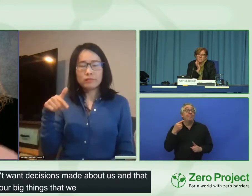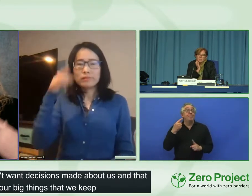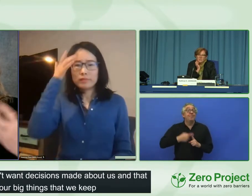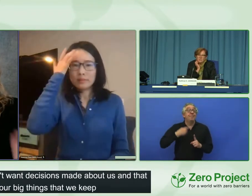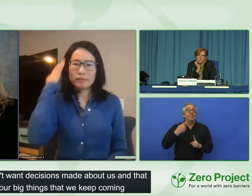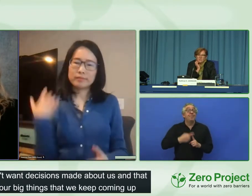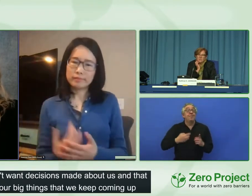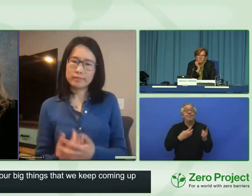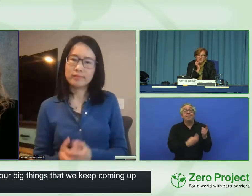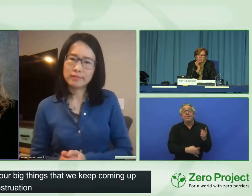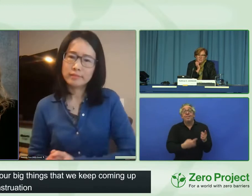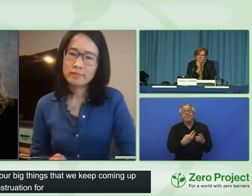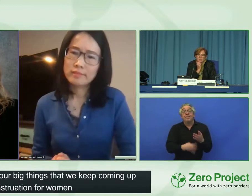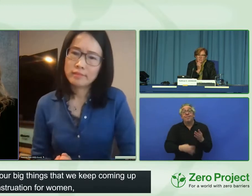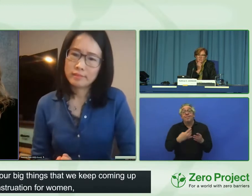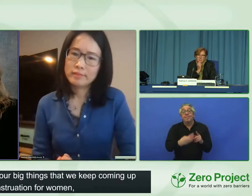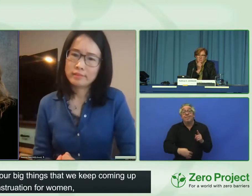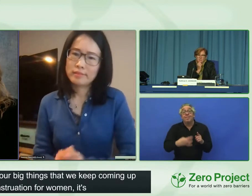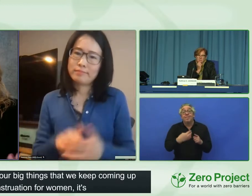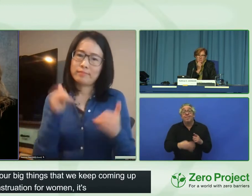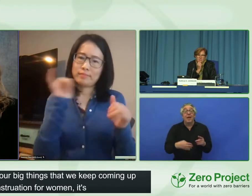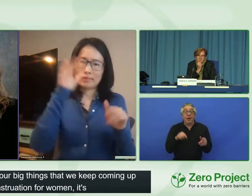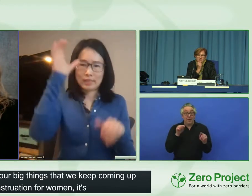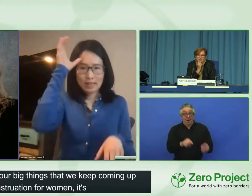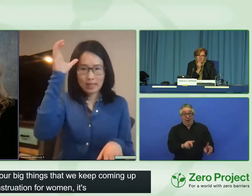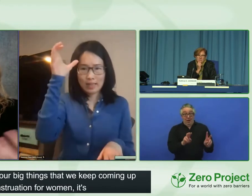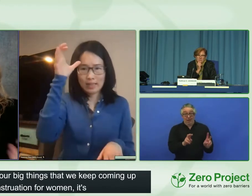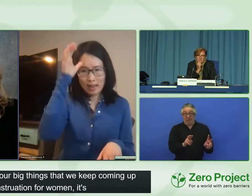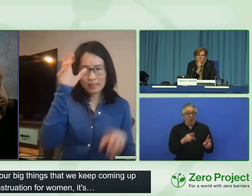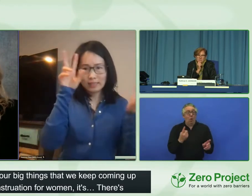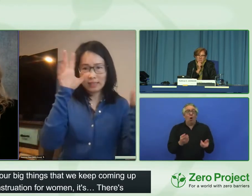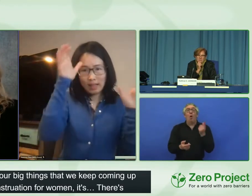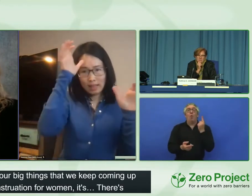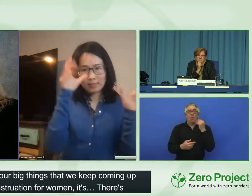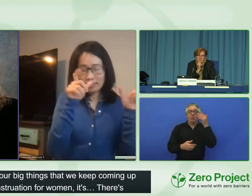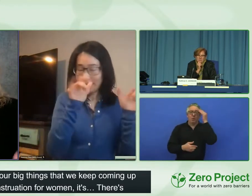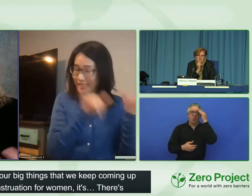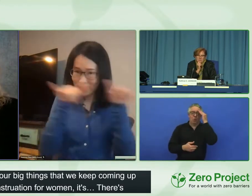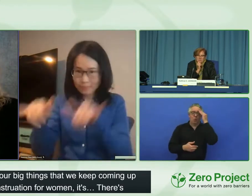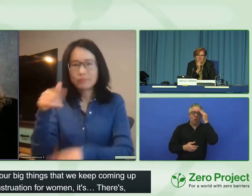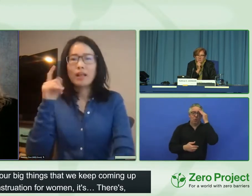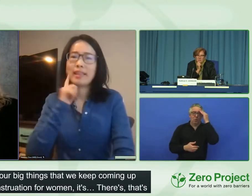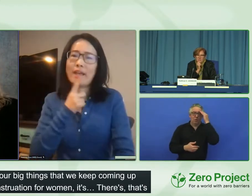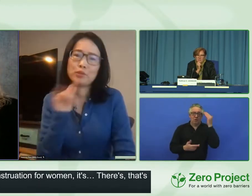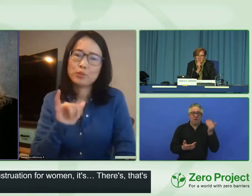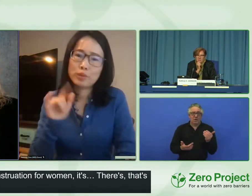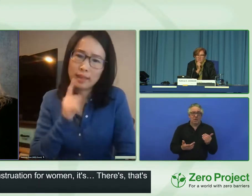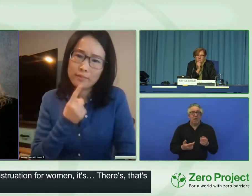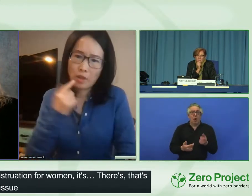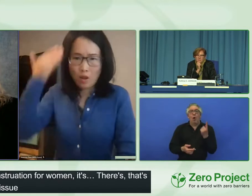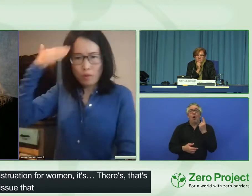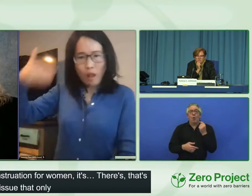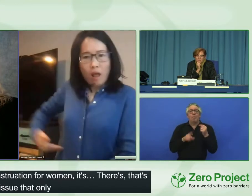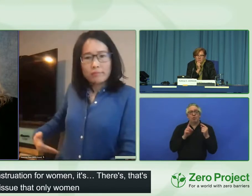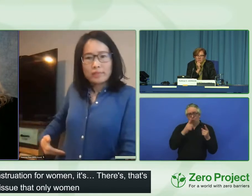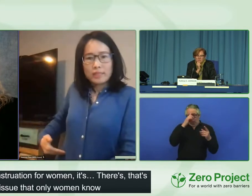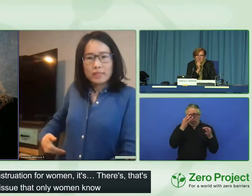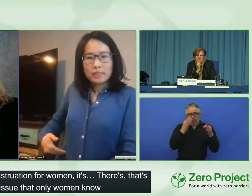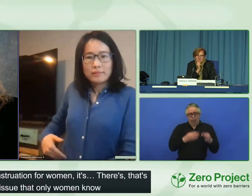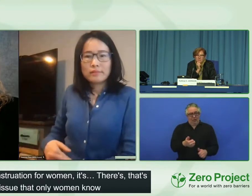that's that's a kind of issue that only women know so much about and they should be able to make decisions about that.